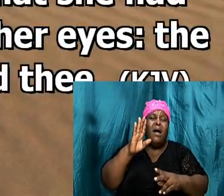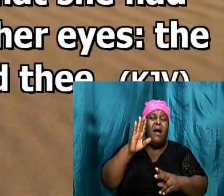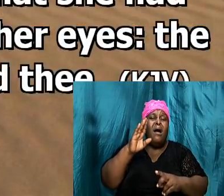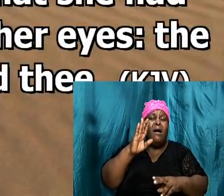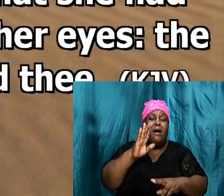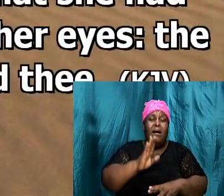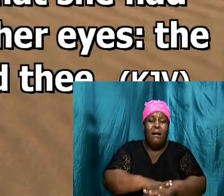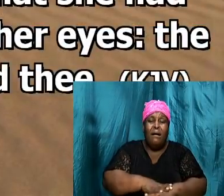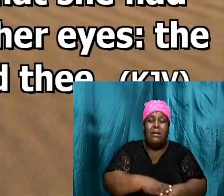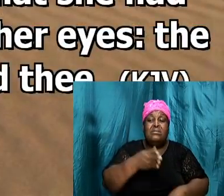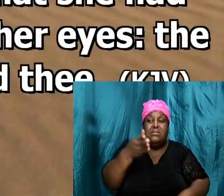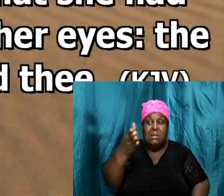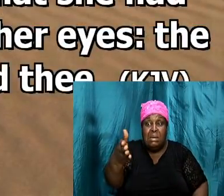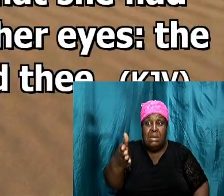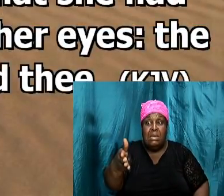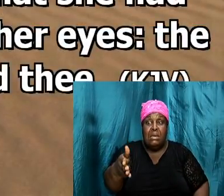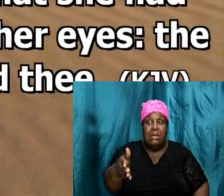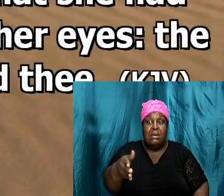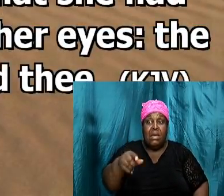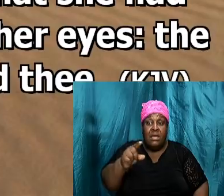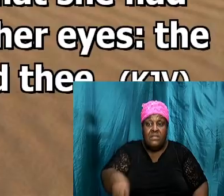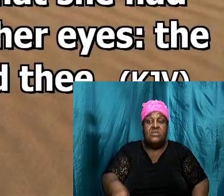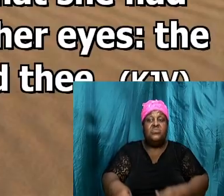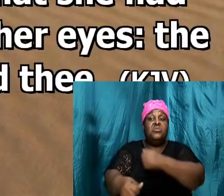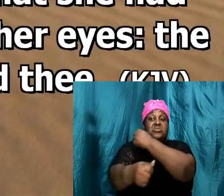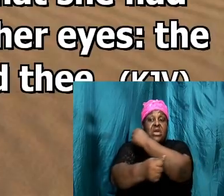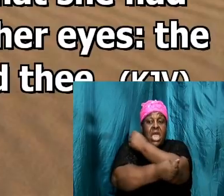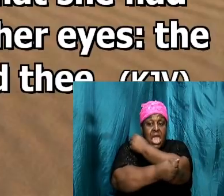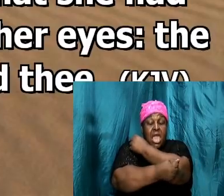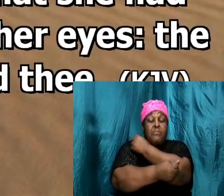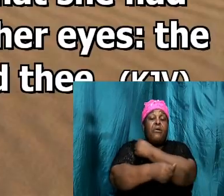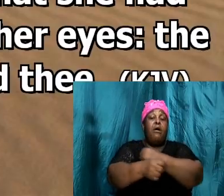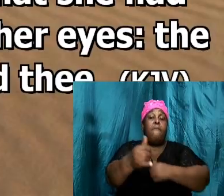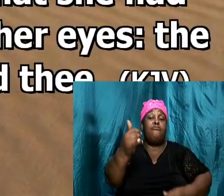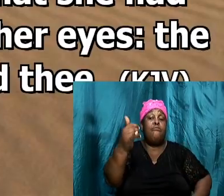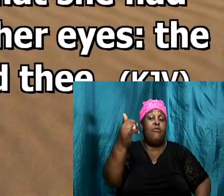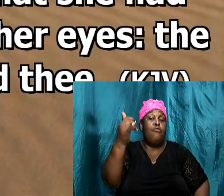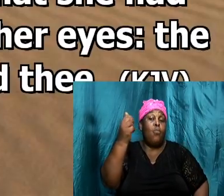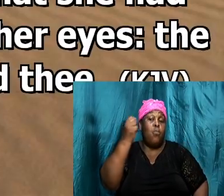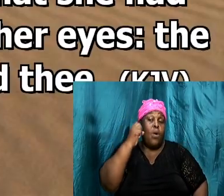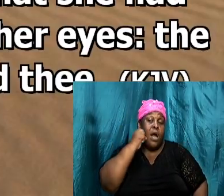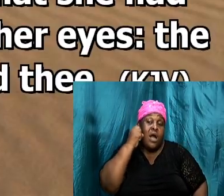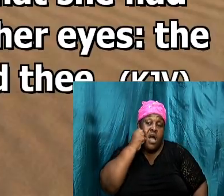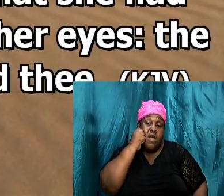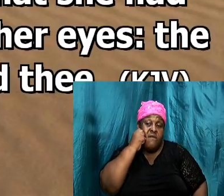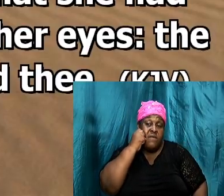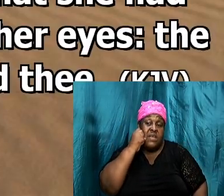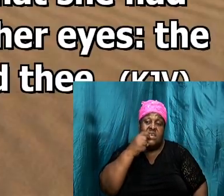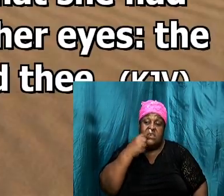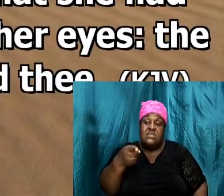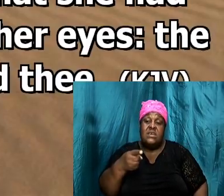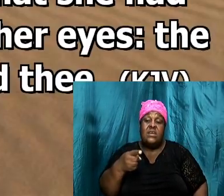wife who made the decision was now saying to Abraham the wrong that I did is upon you